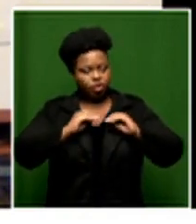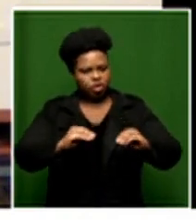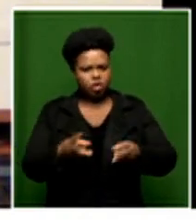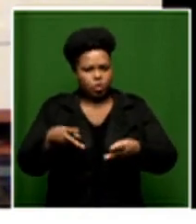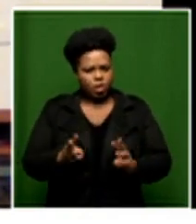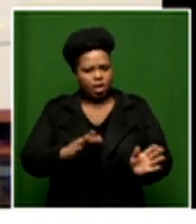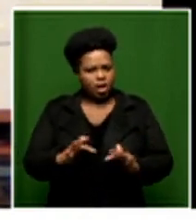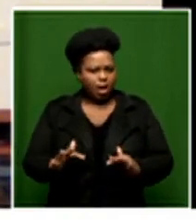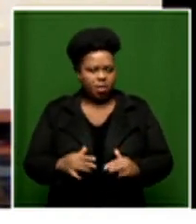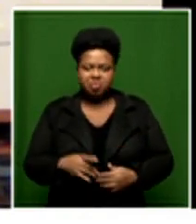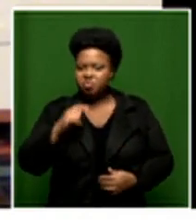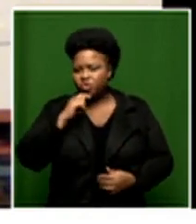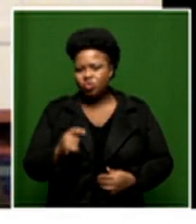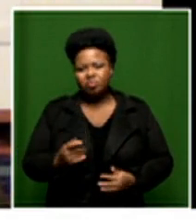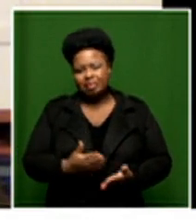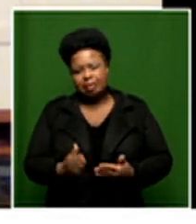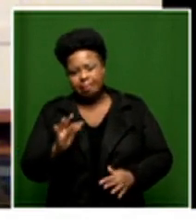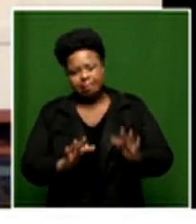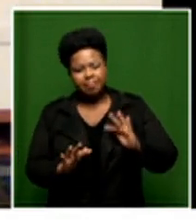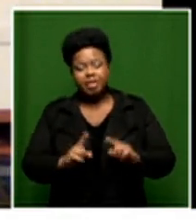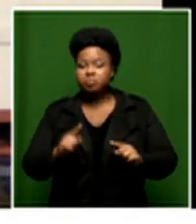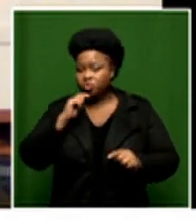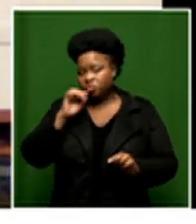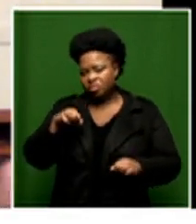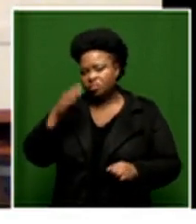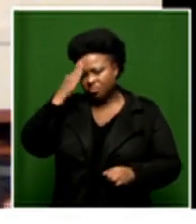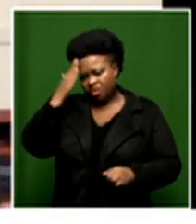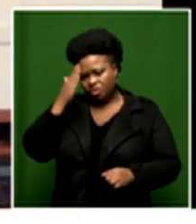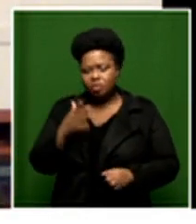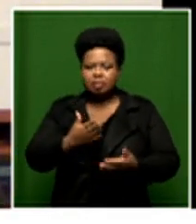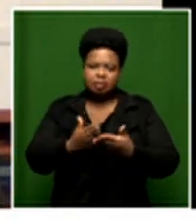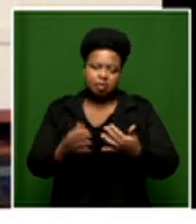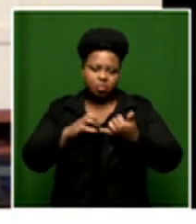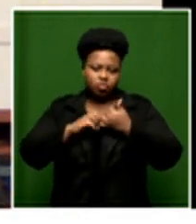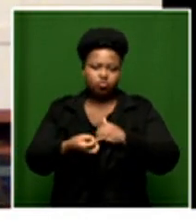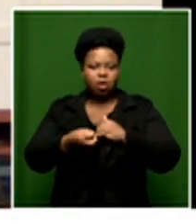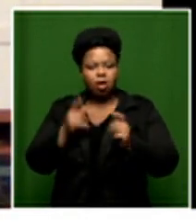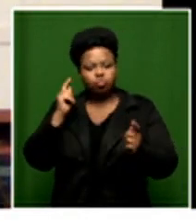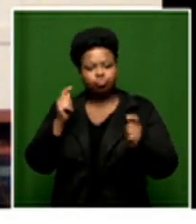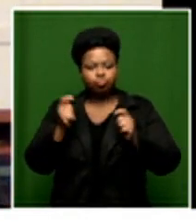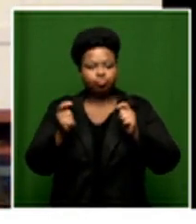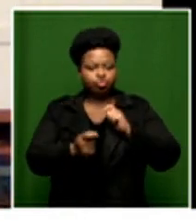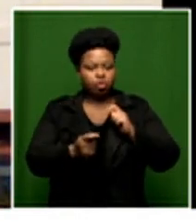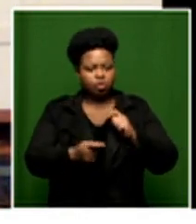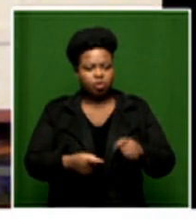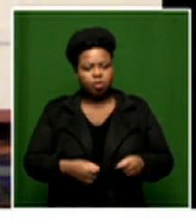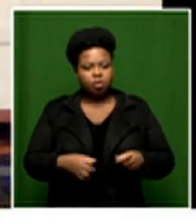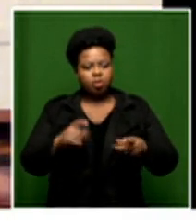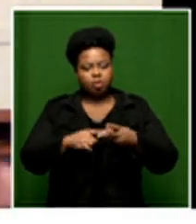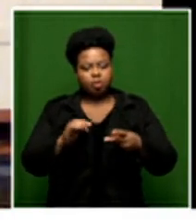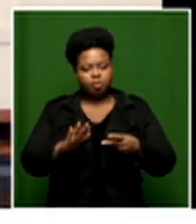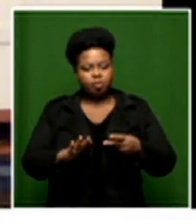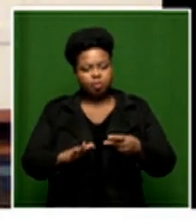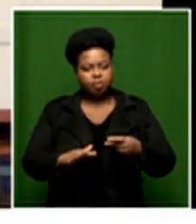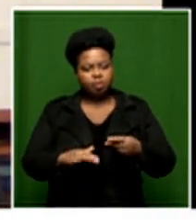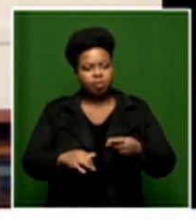which we're teaching them are not ready but i do have to give credit to the fact that there have been some efforts in transforming the curriculum so when you look at a subject like